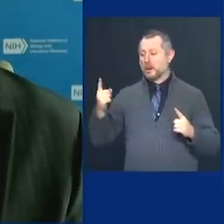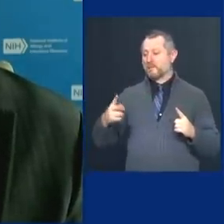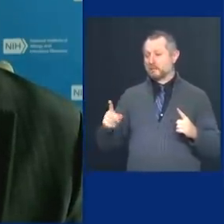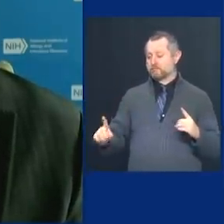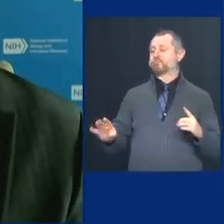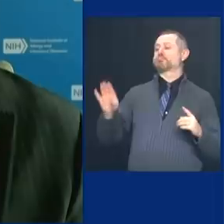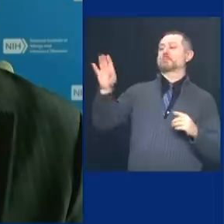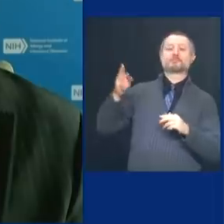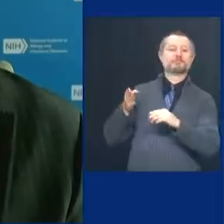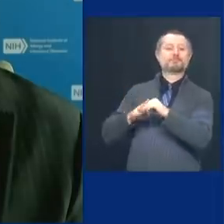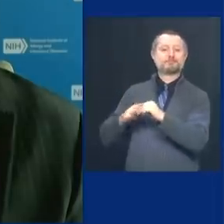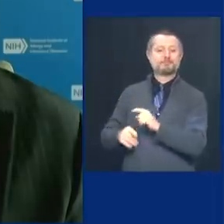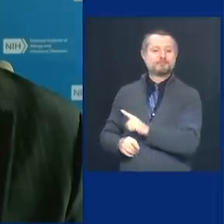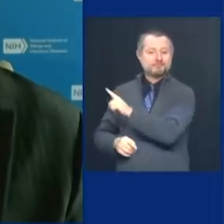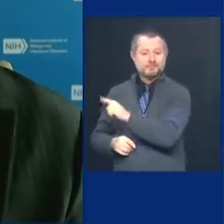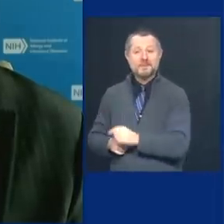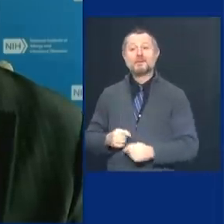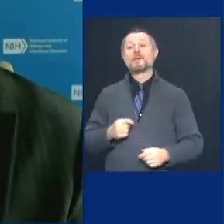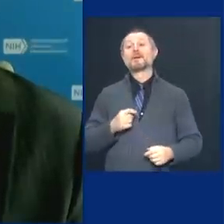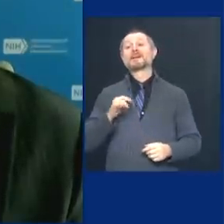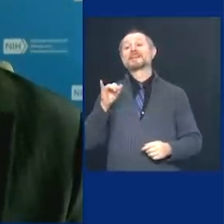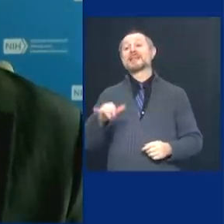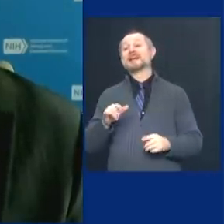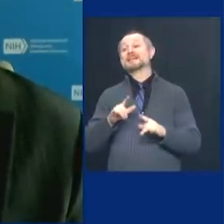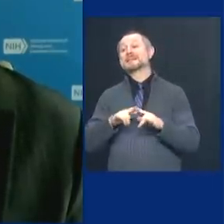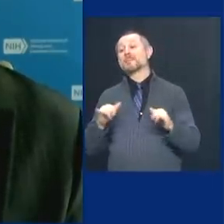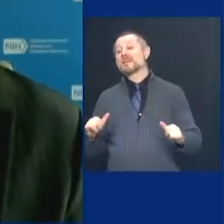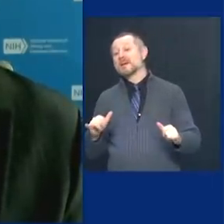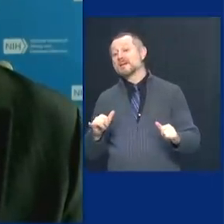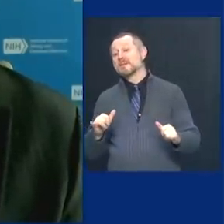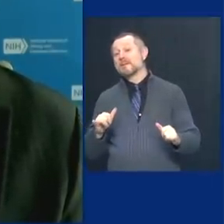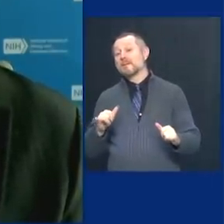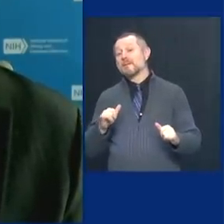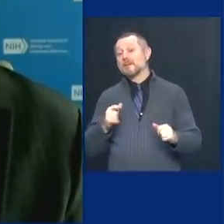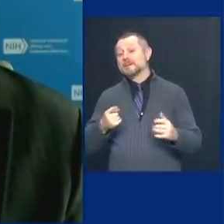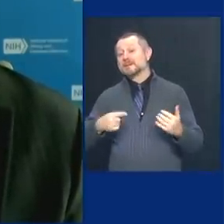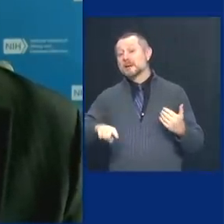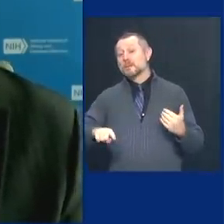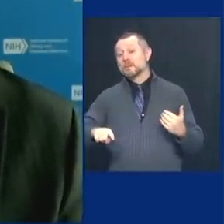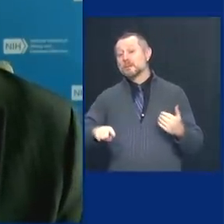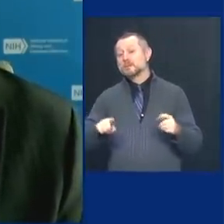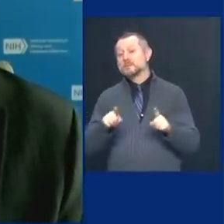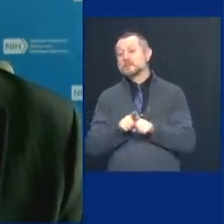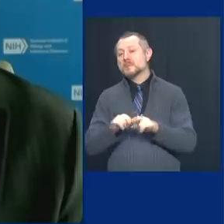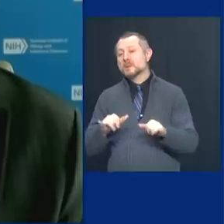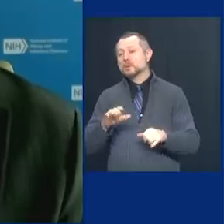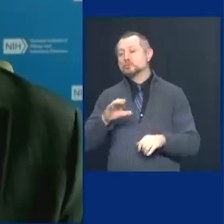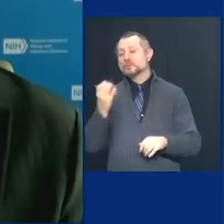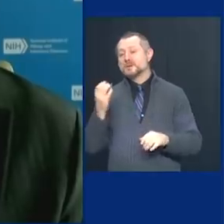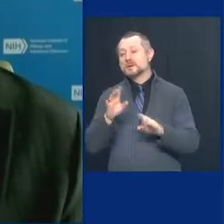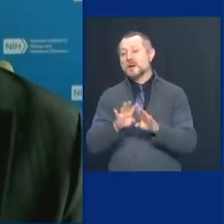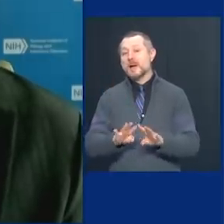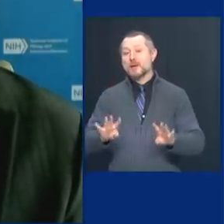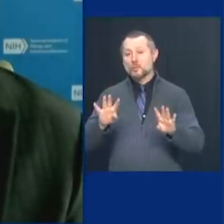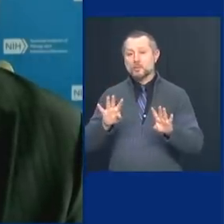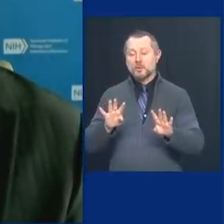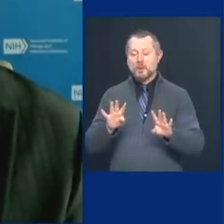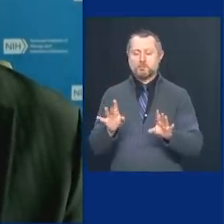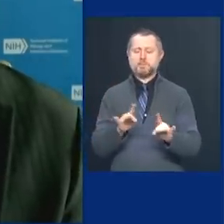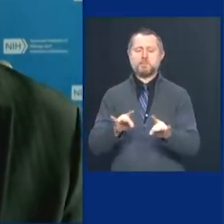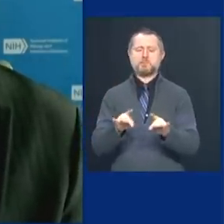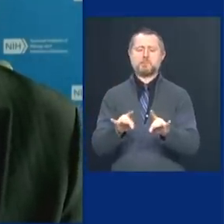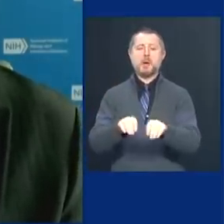that's going to come right up to the beginning of the Christmas Hanukkah potential surge. So you have a surge